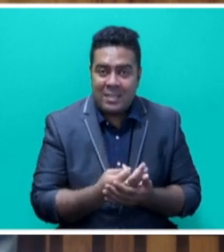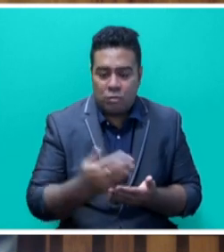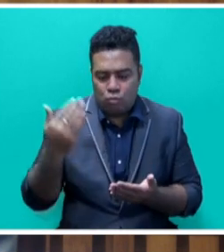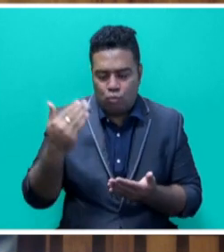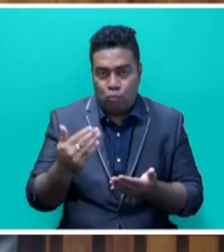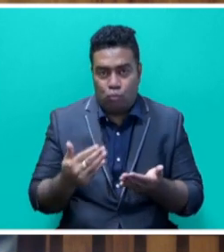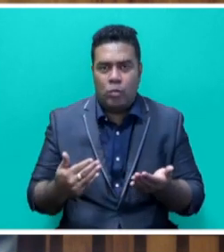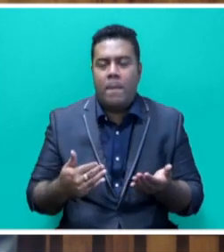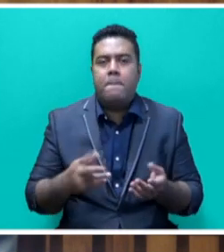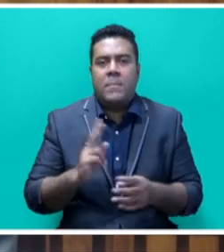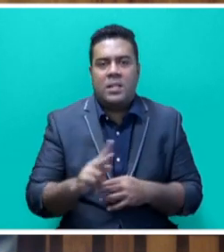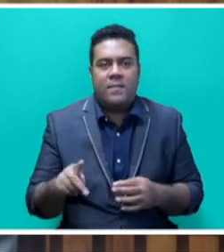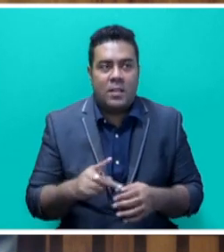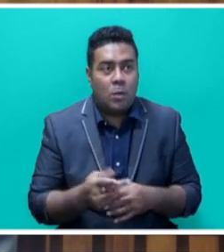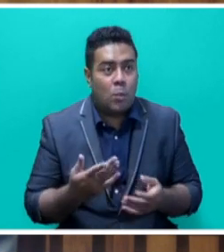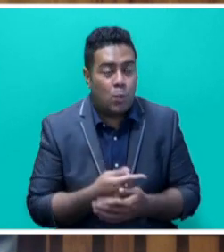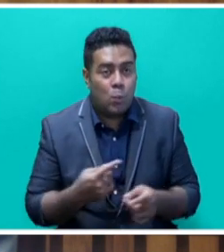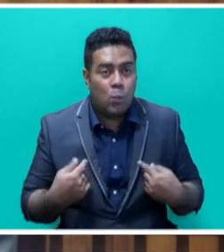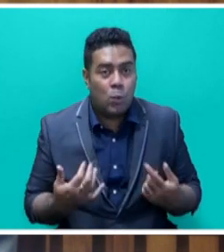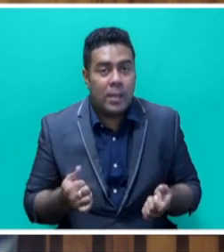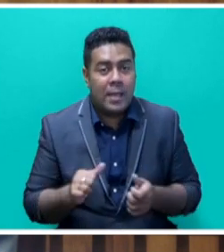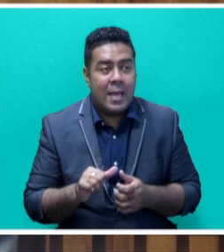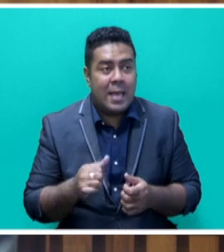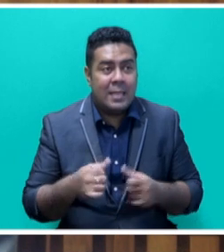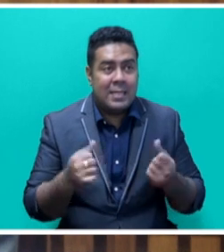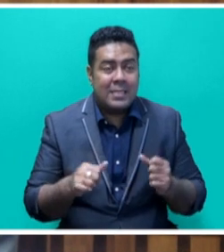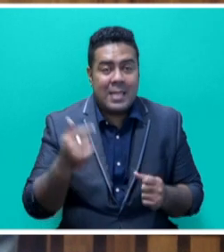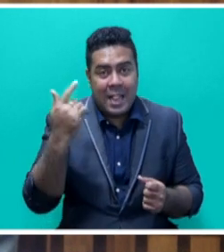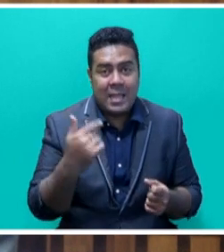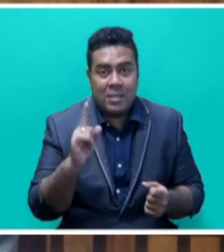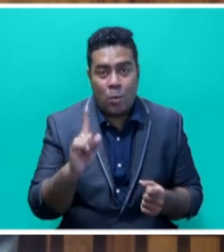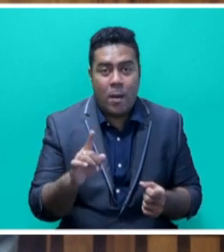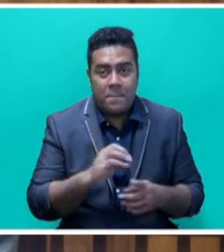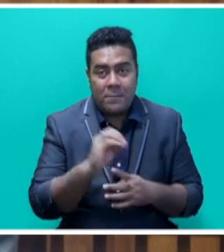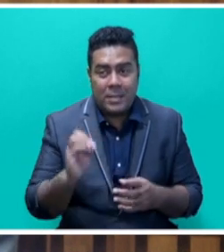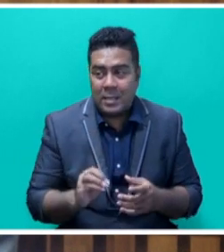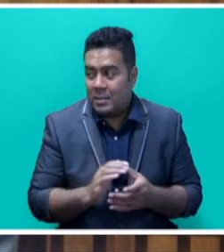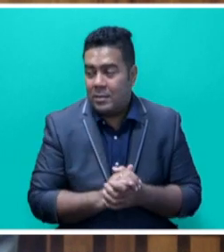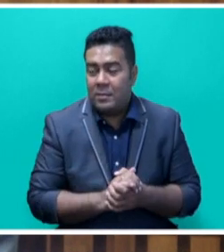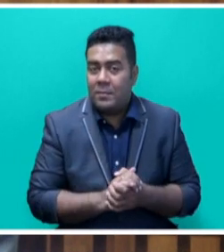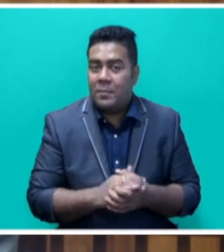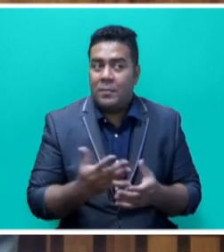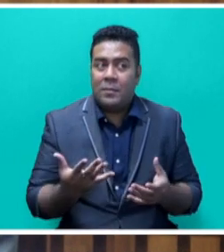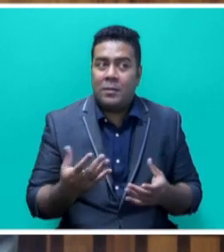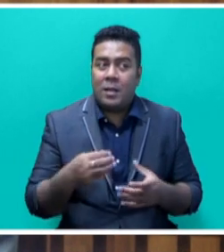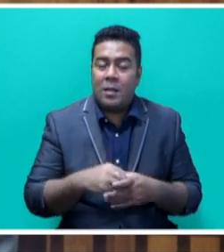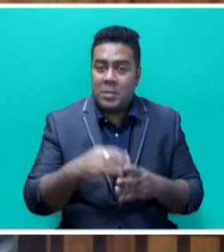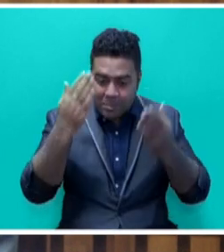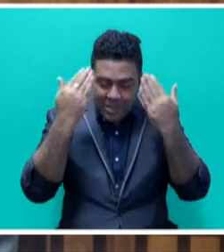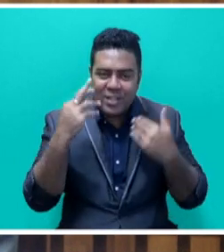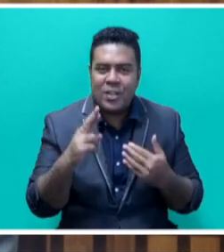behind in the Pacific. We access less than 1% of global climate finance. Even more disturbing, Mr. Speaker, sir,